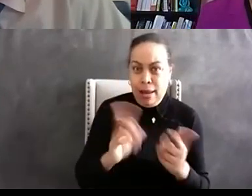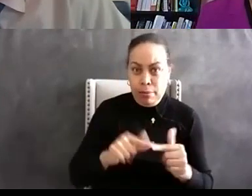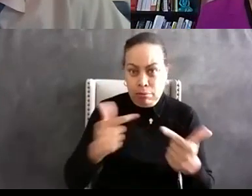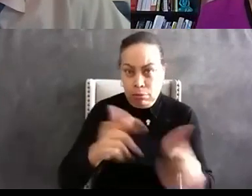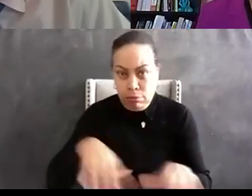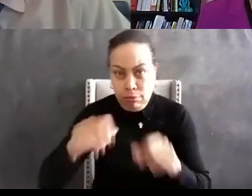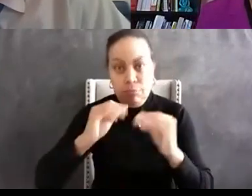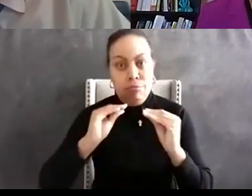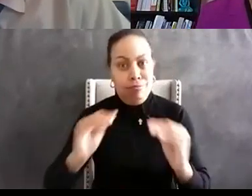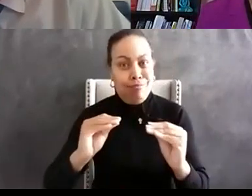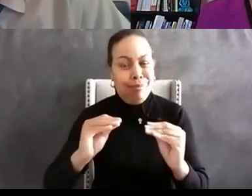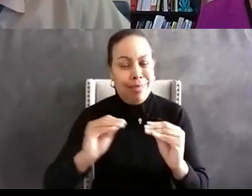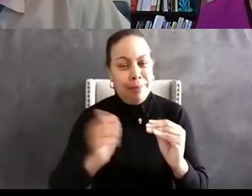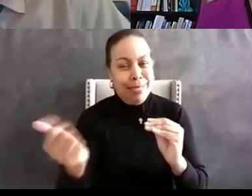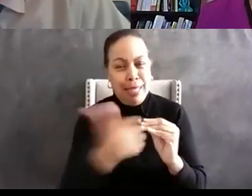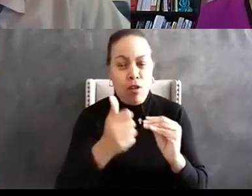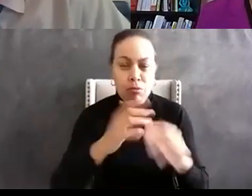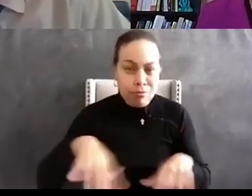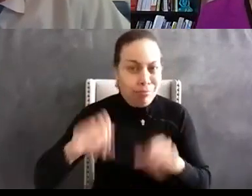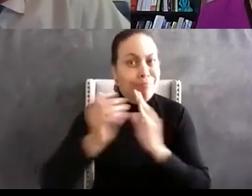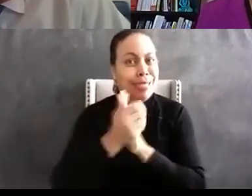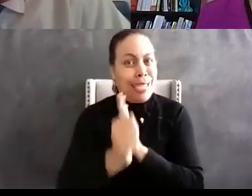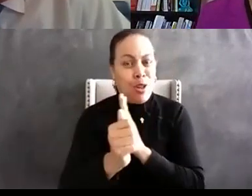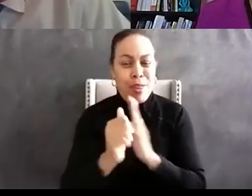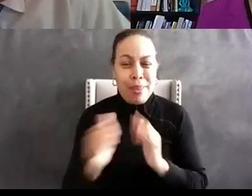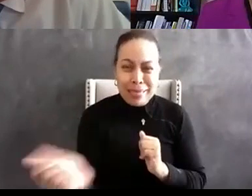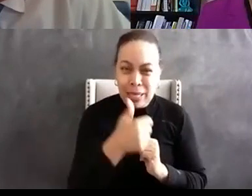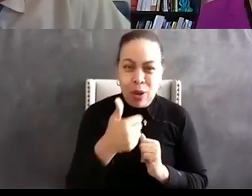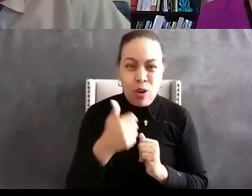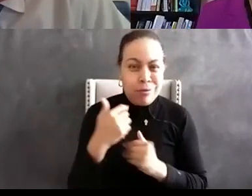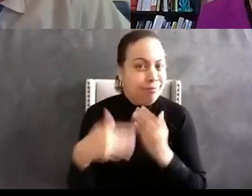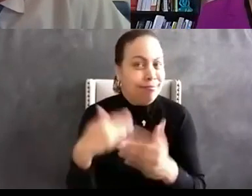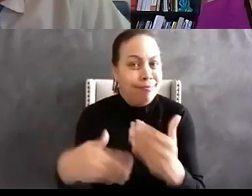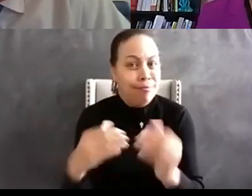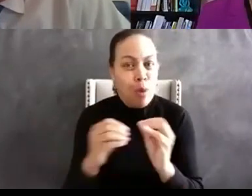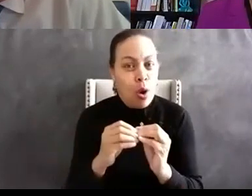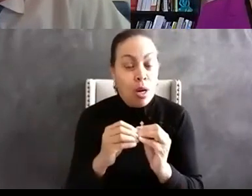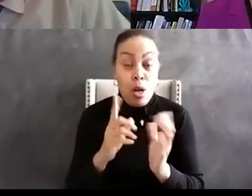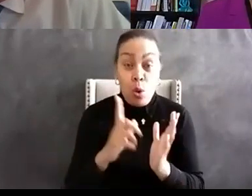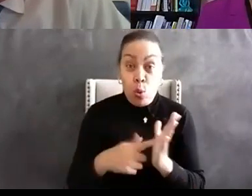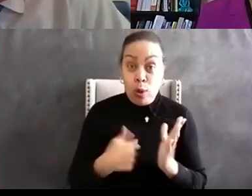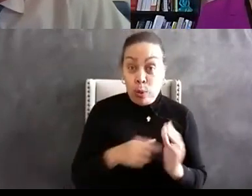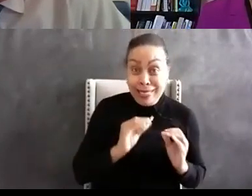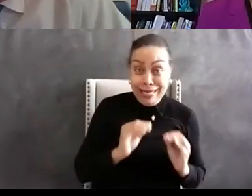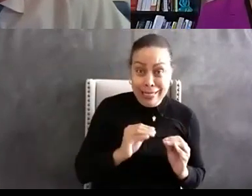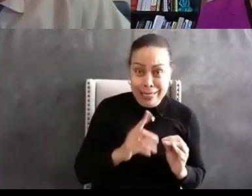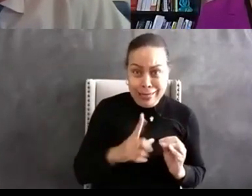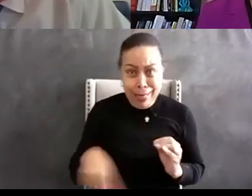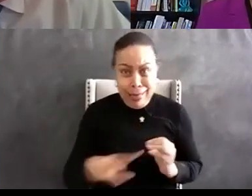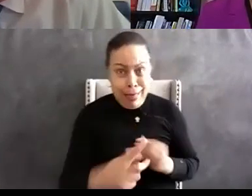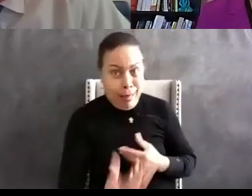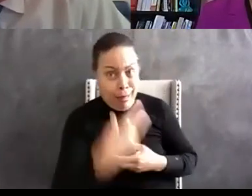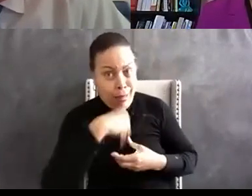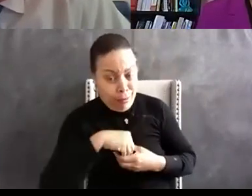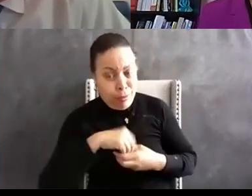trainings that we do so they can do that for themselves we we believe in that that whatever we do they should be able to replicate